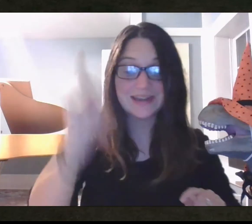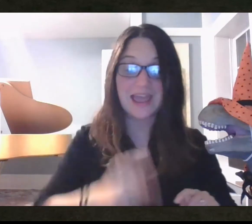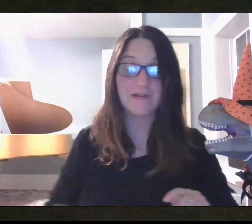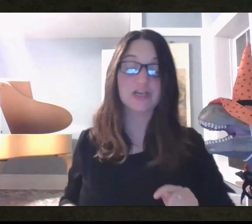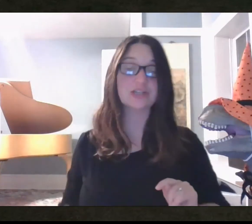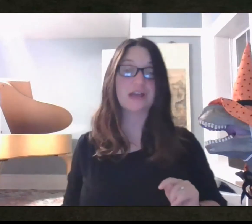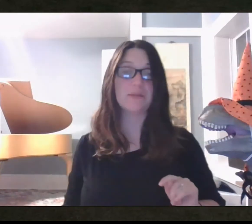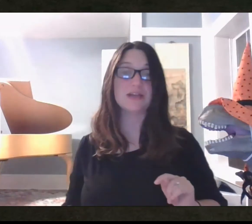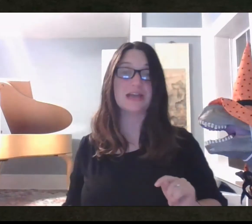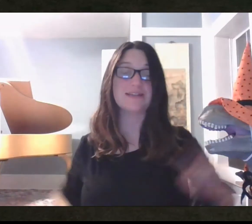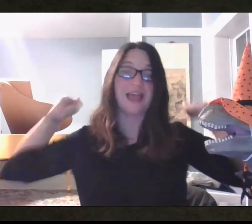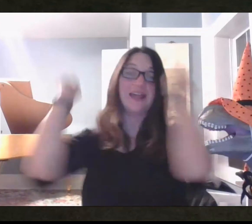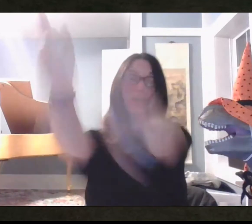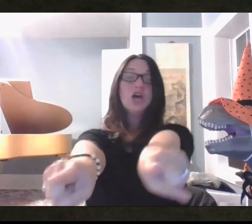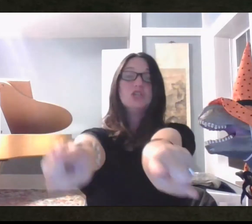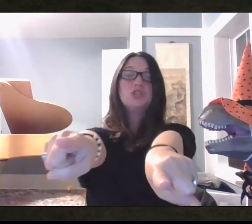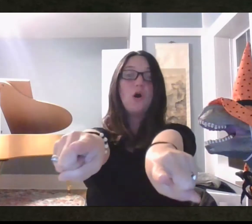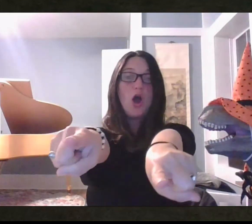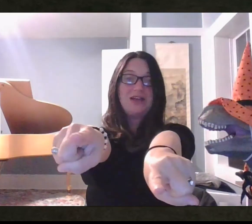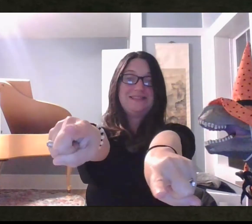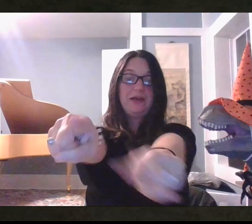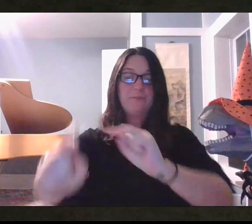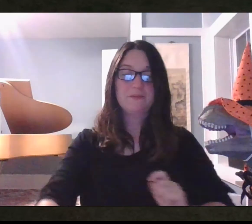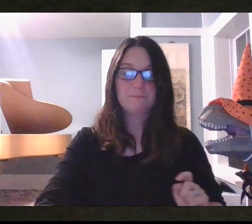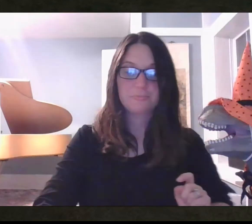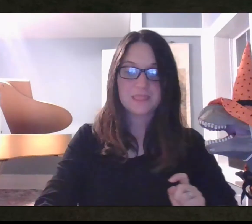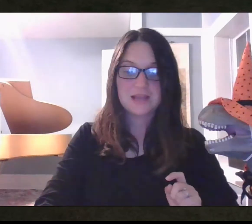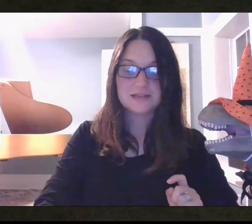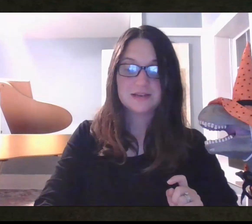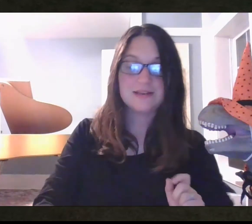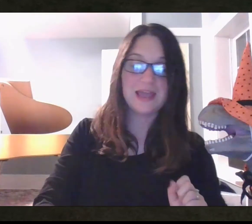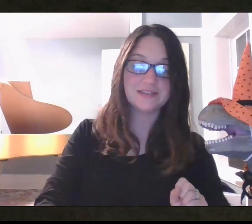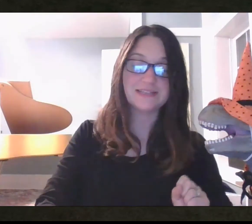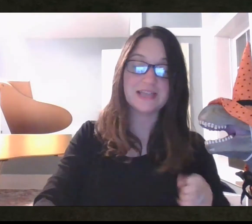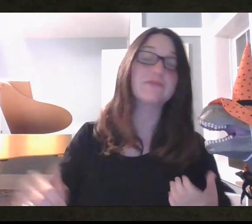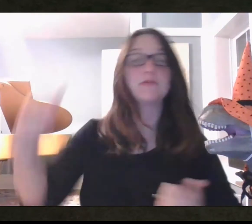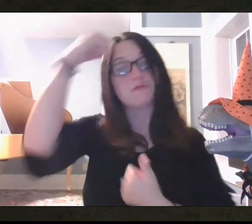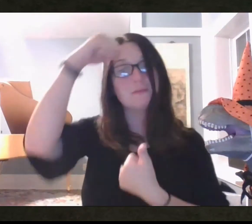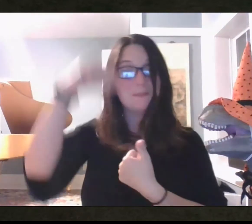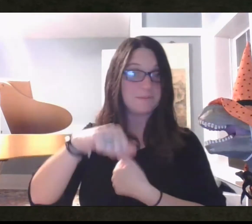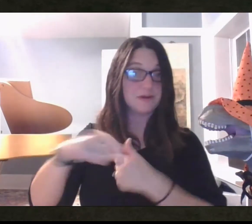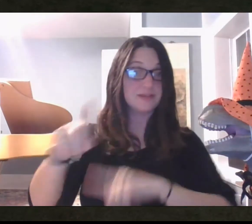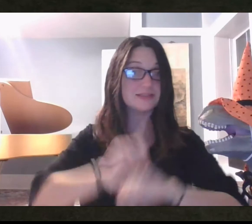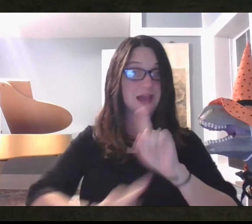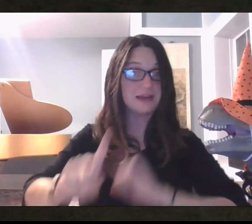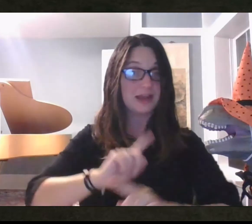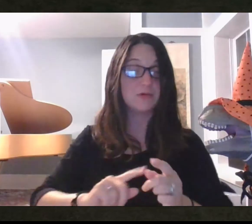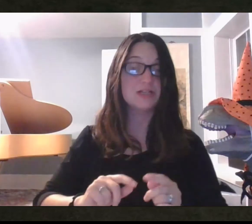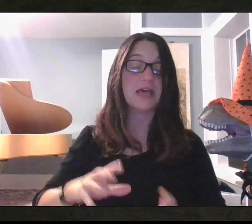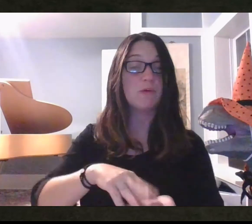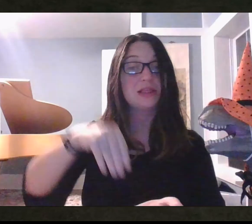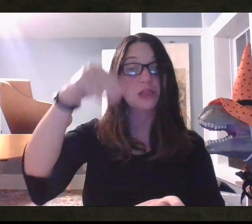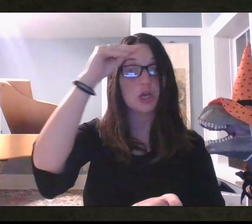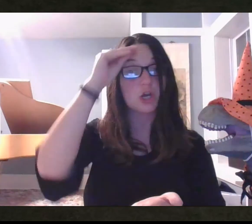And now look at your neighbor again and say, you're awesome. Now, does everyone remember the sign